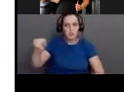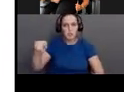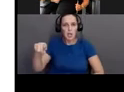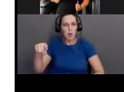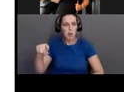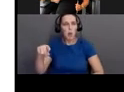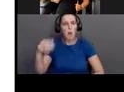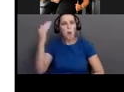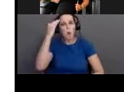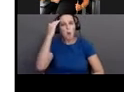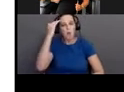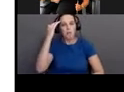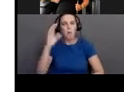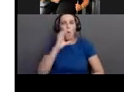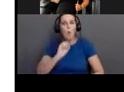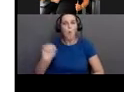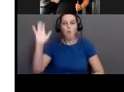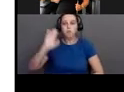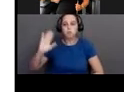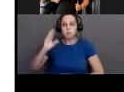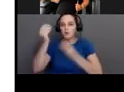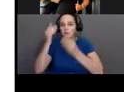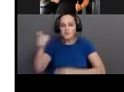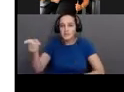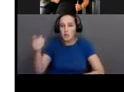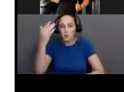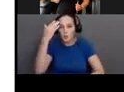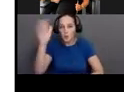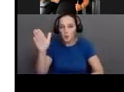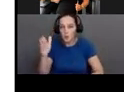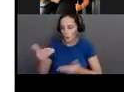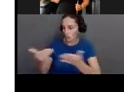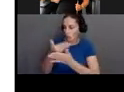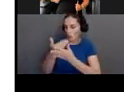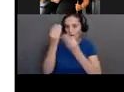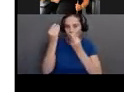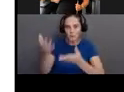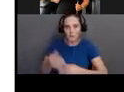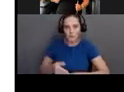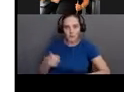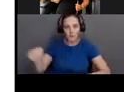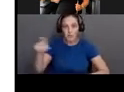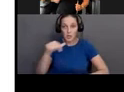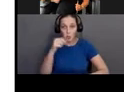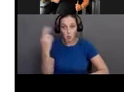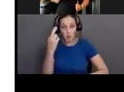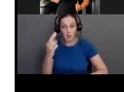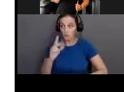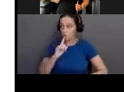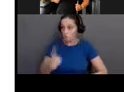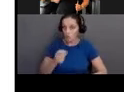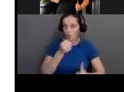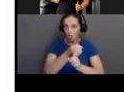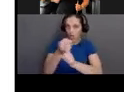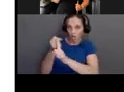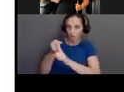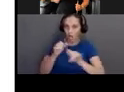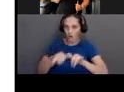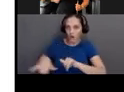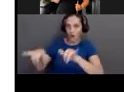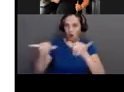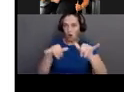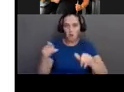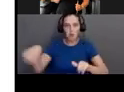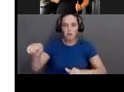information. They don't realize how common it is. They don't realize how impactful it is. And so why is